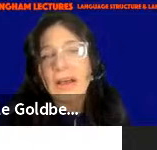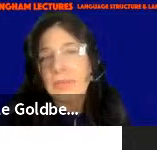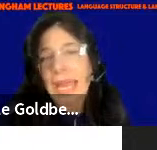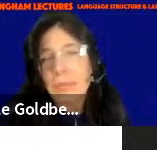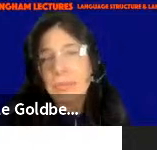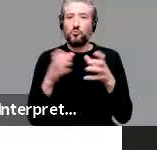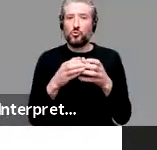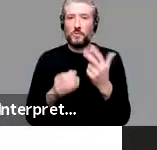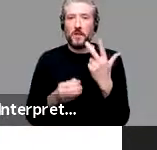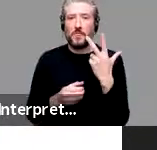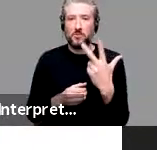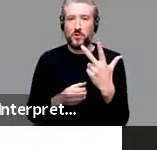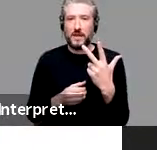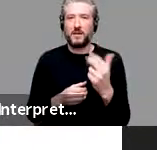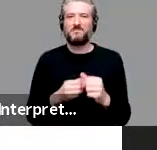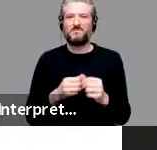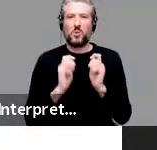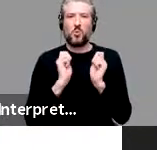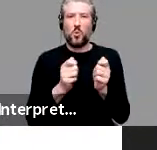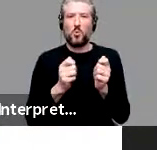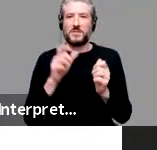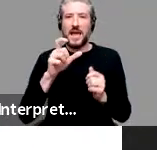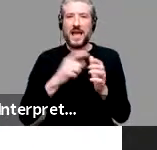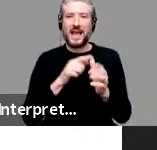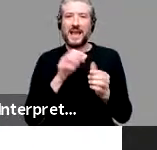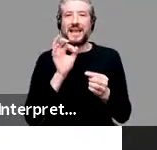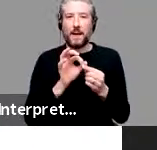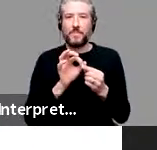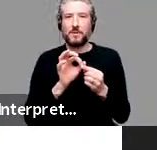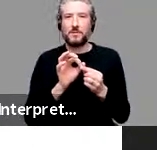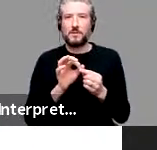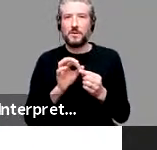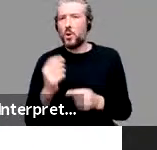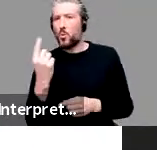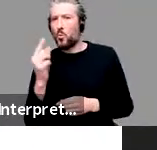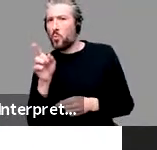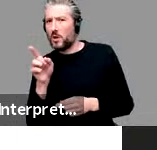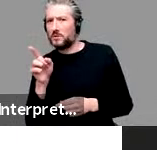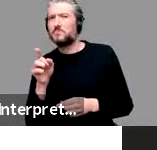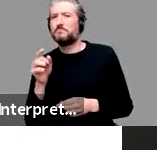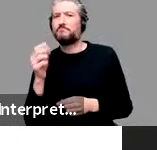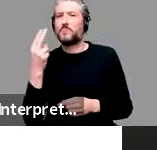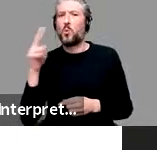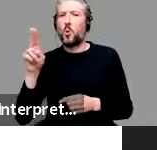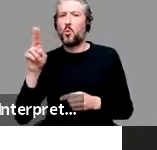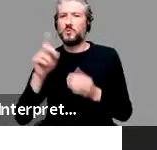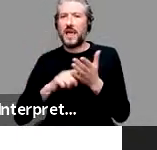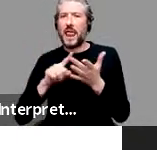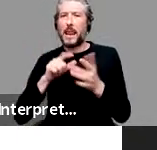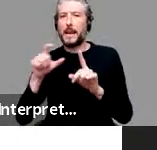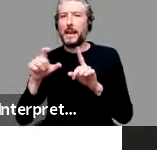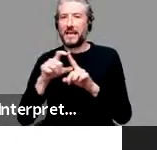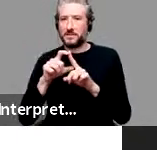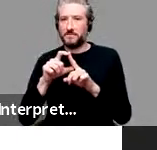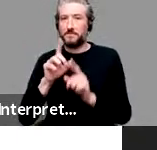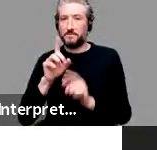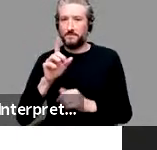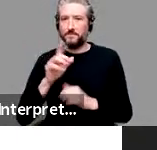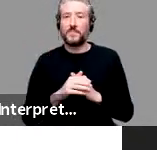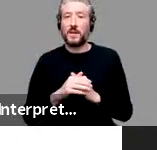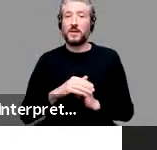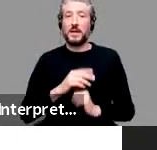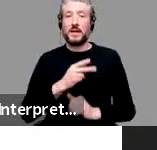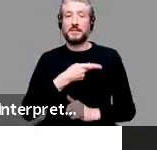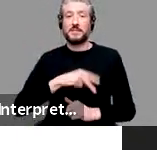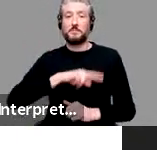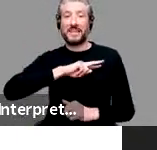and call them cap. And this other one, we're more likely to call lid. But, um, Spanish, they would divide things up